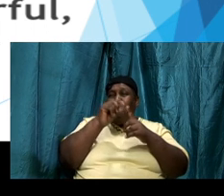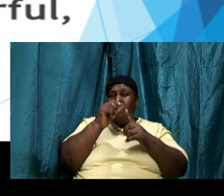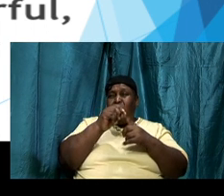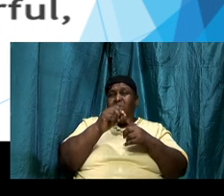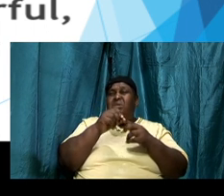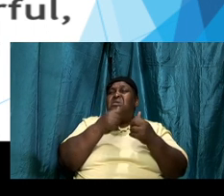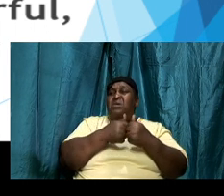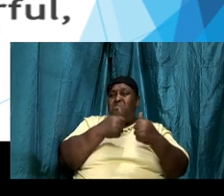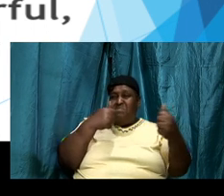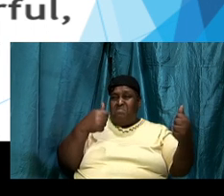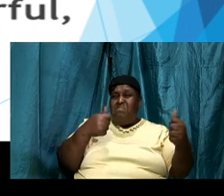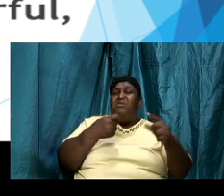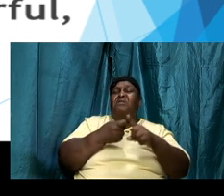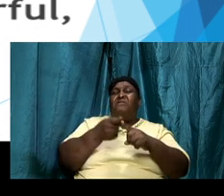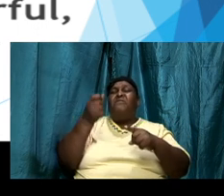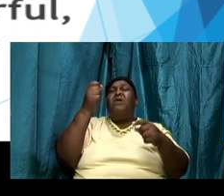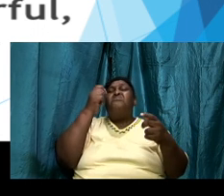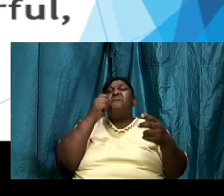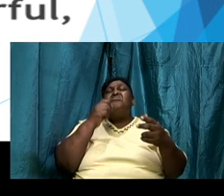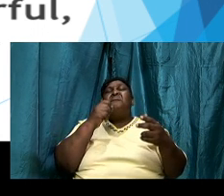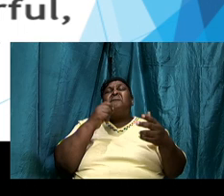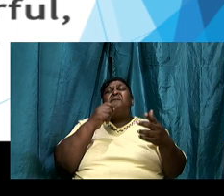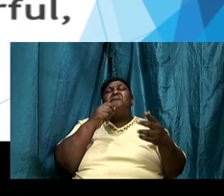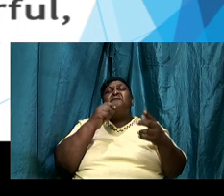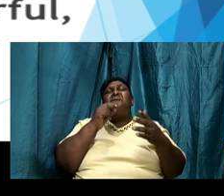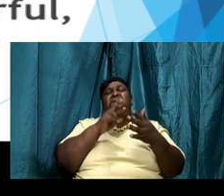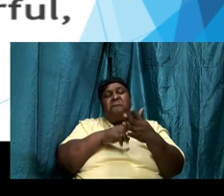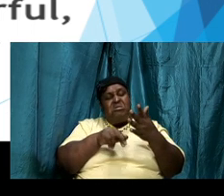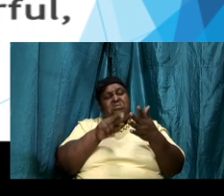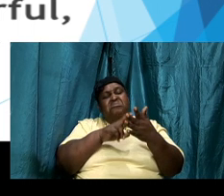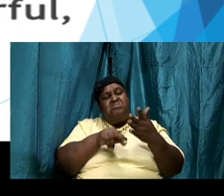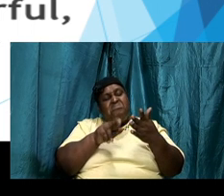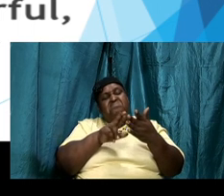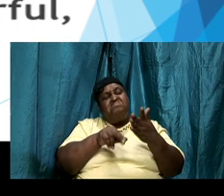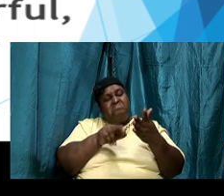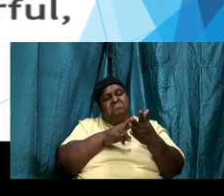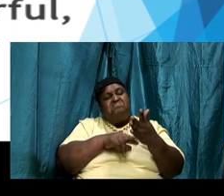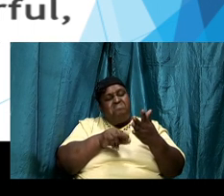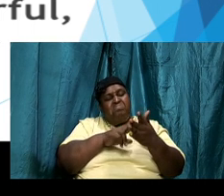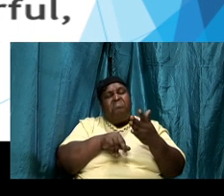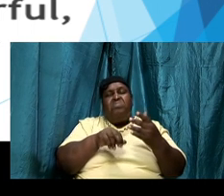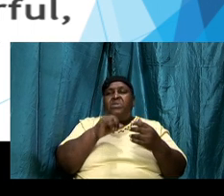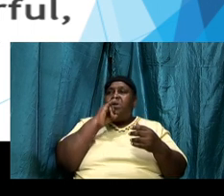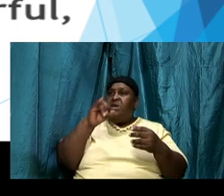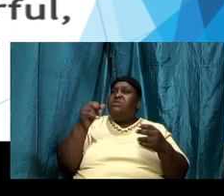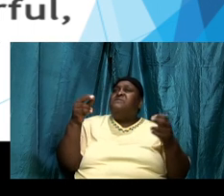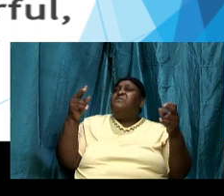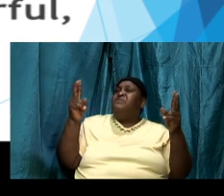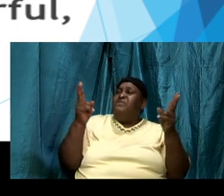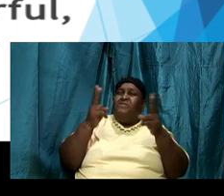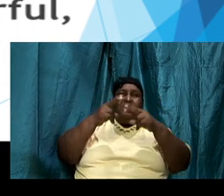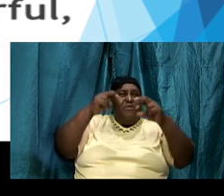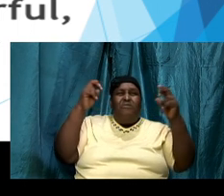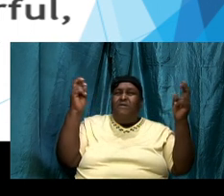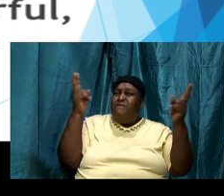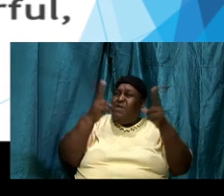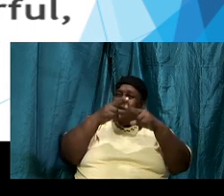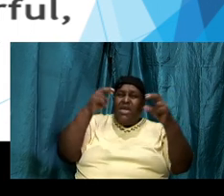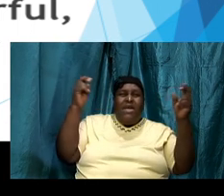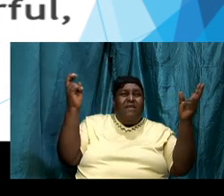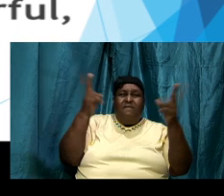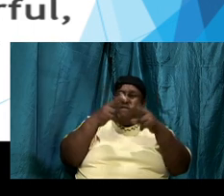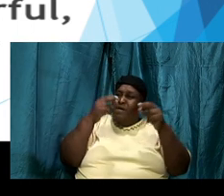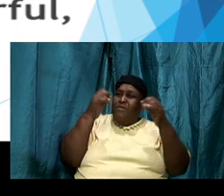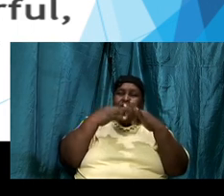apart from reading it meditating on God's word is very very very